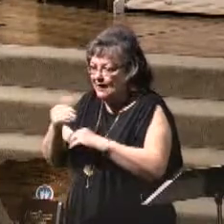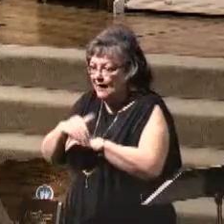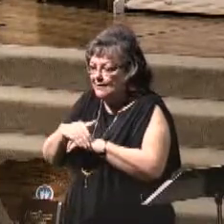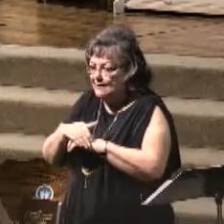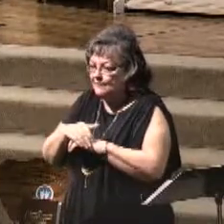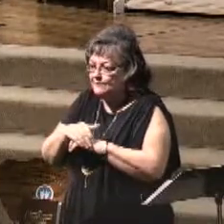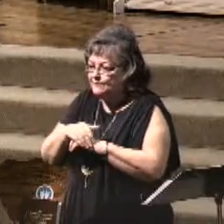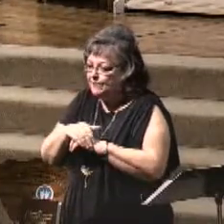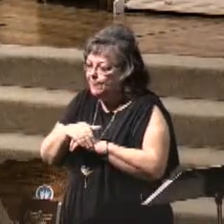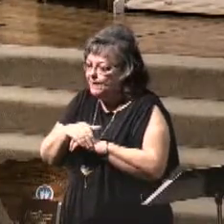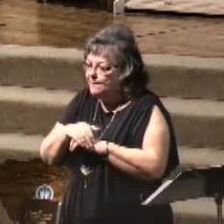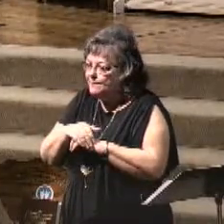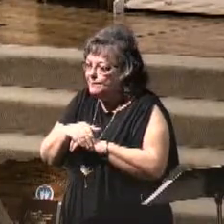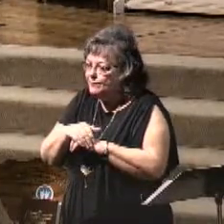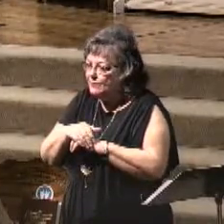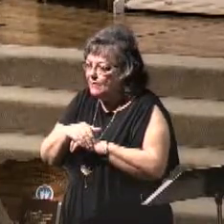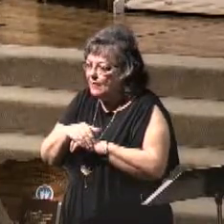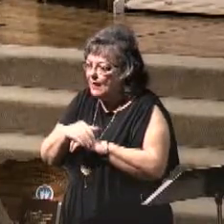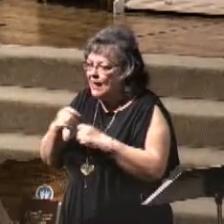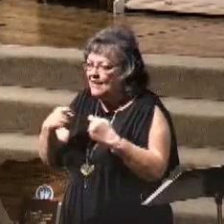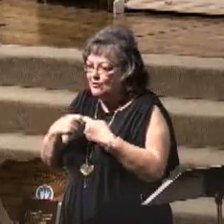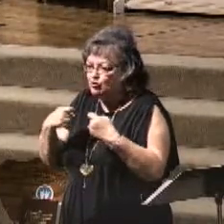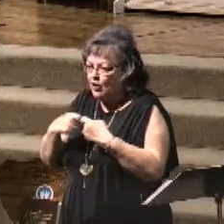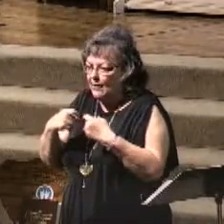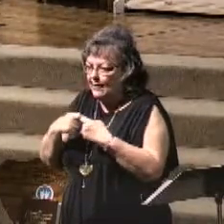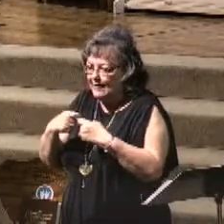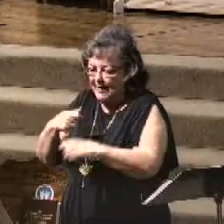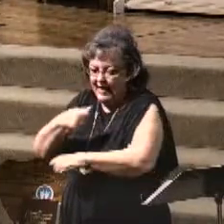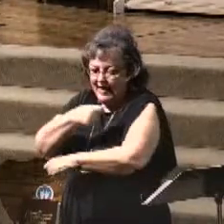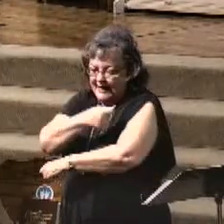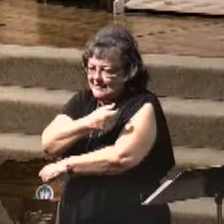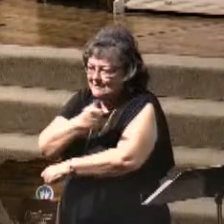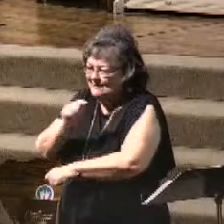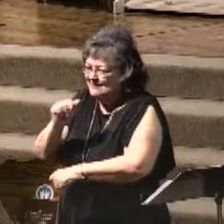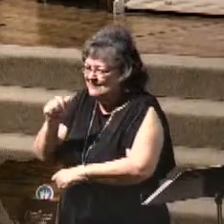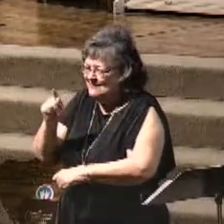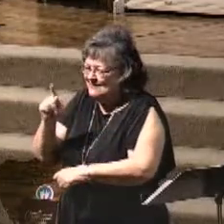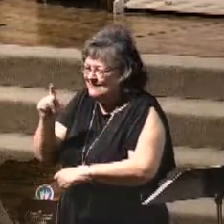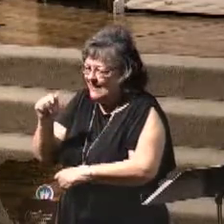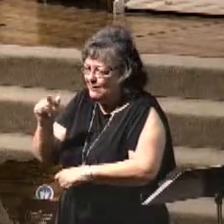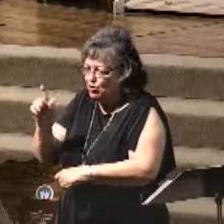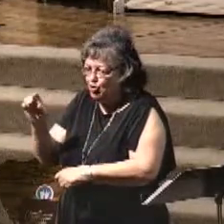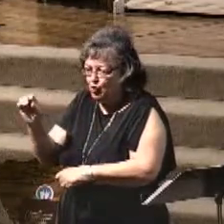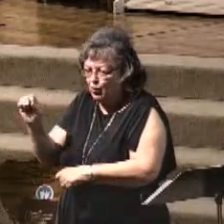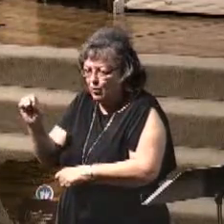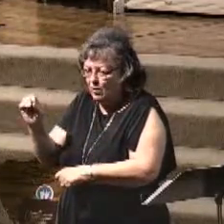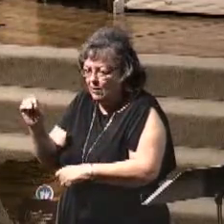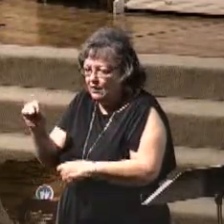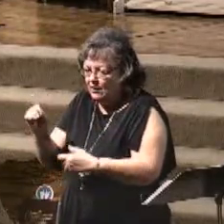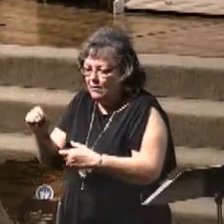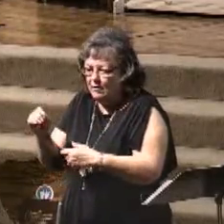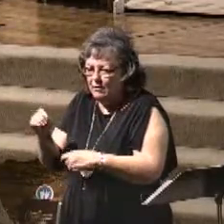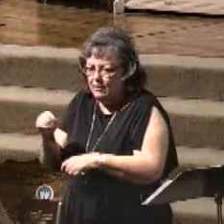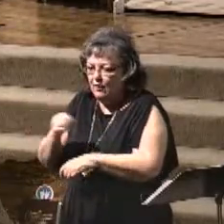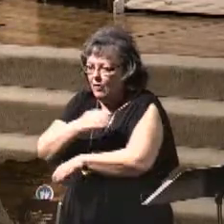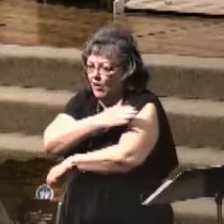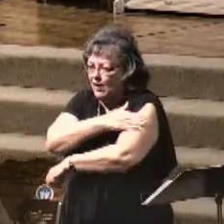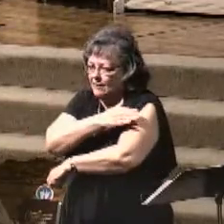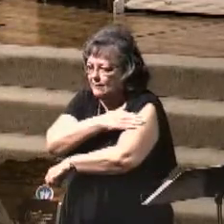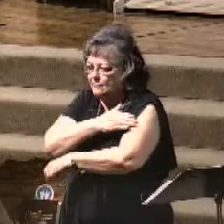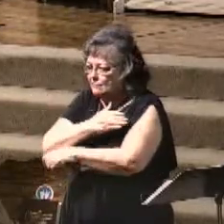an electronic tattoo that they're experimenting with and things, that they can tattoo on